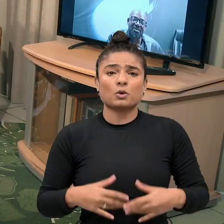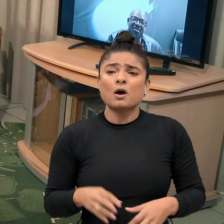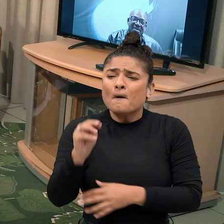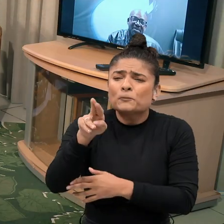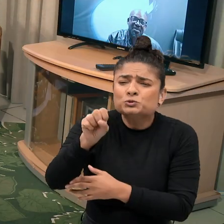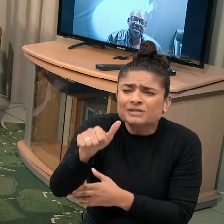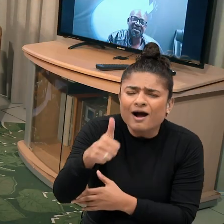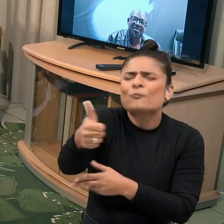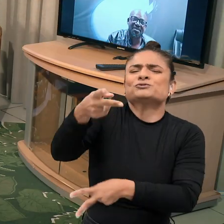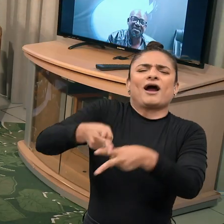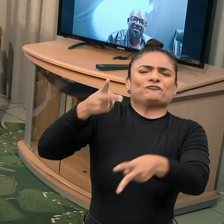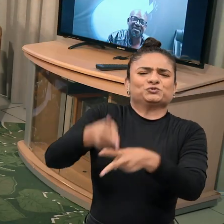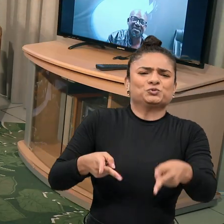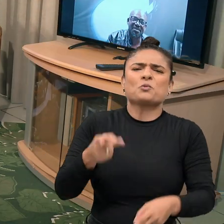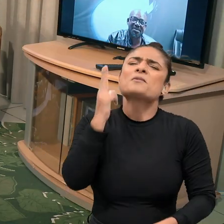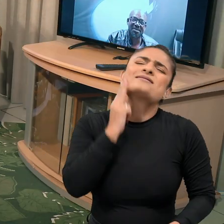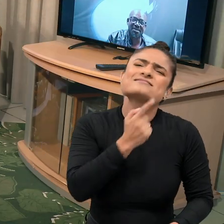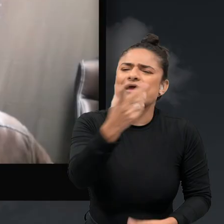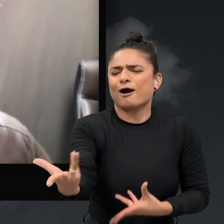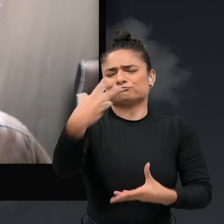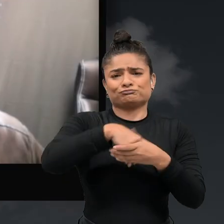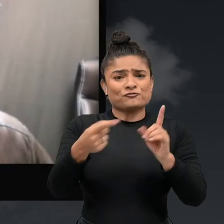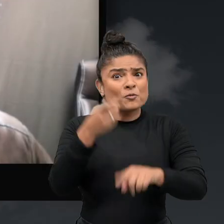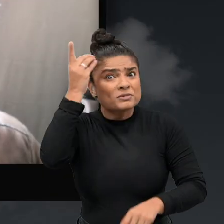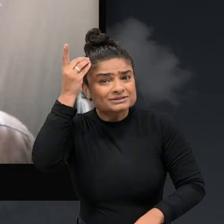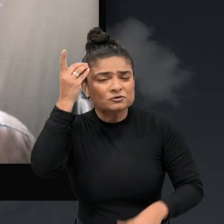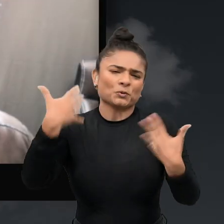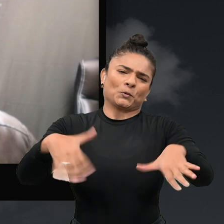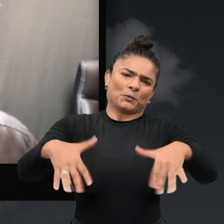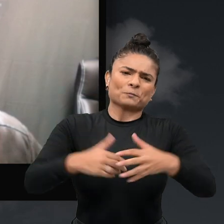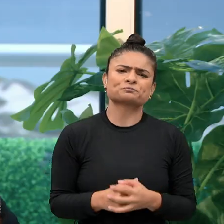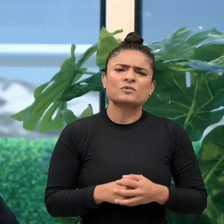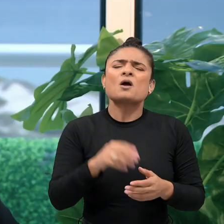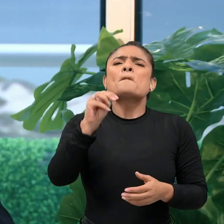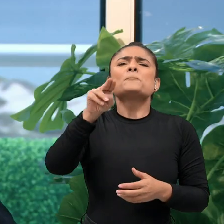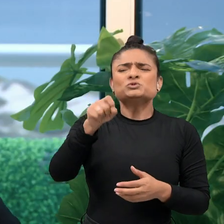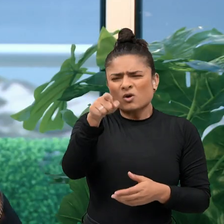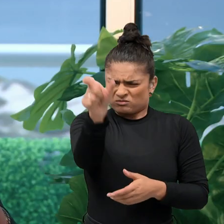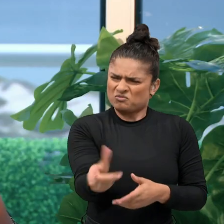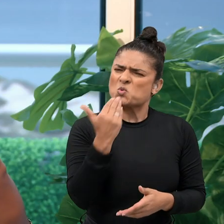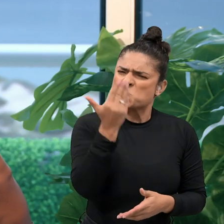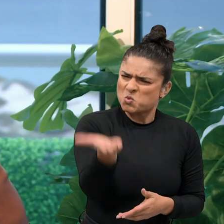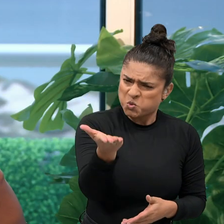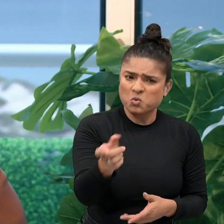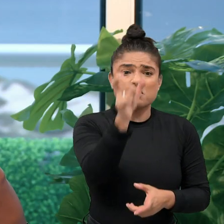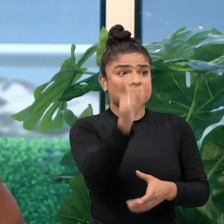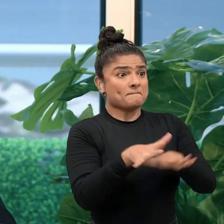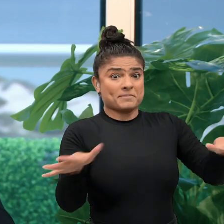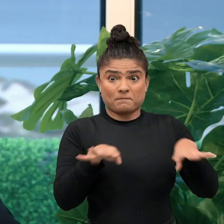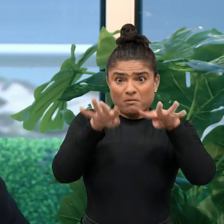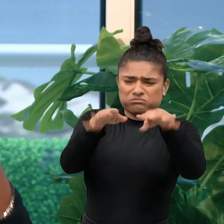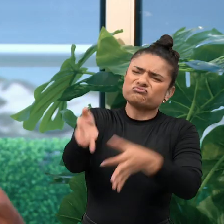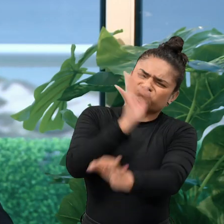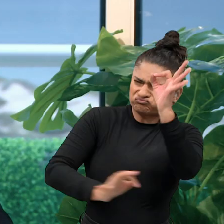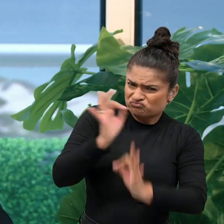Good afternoon Musa, it's so nice to have you join us from KZN. Musa, you need no introduction to our viewers. You